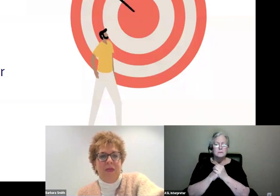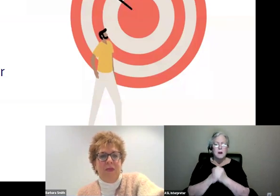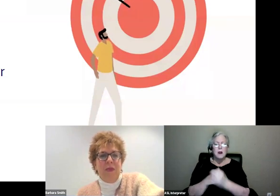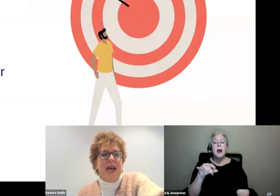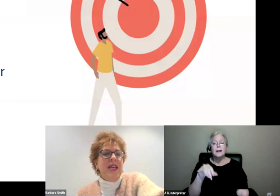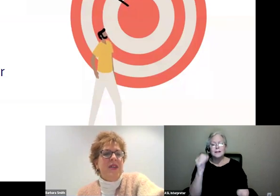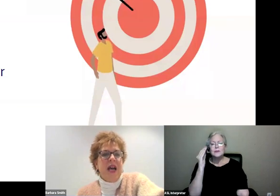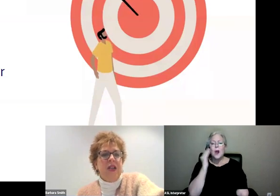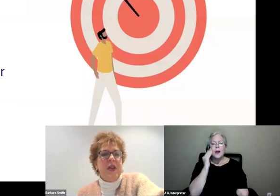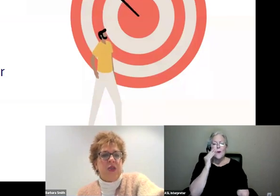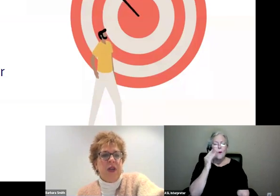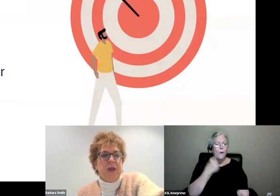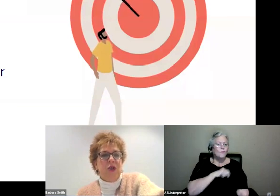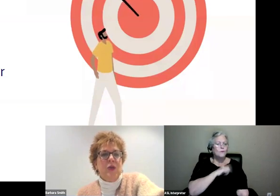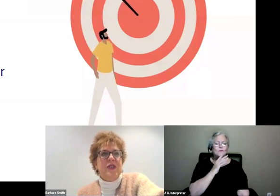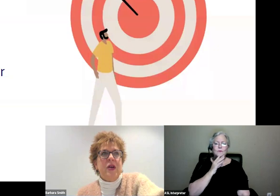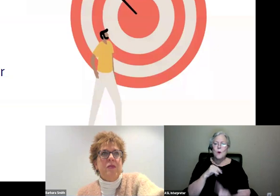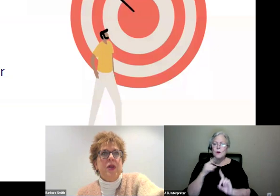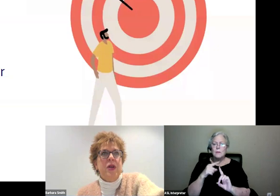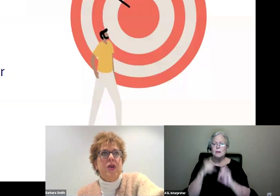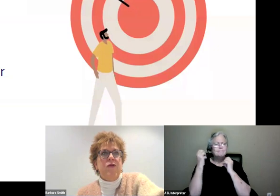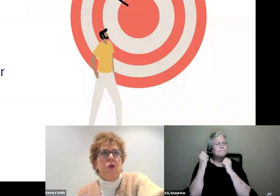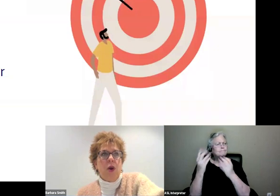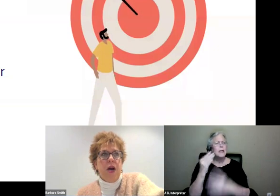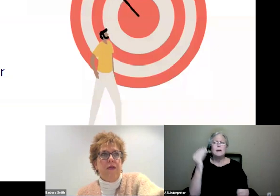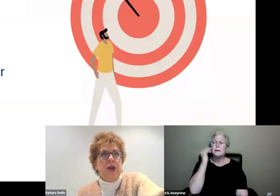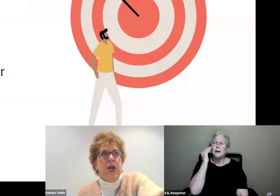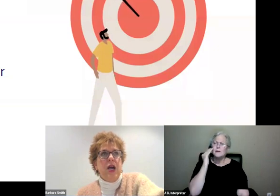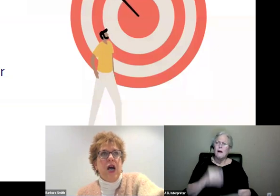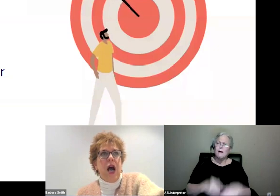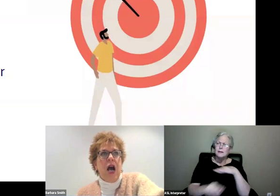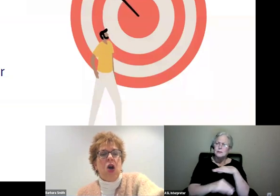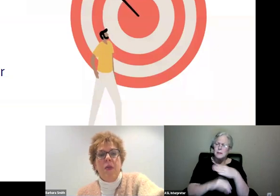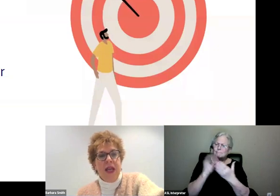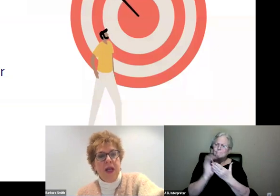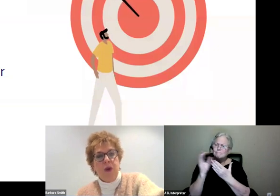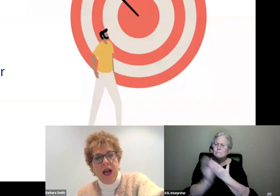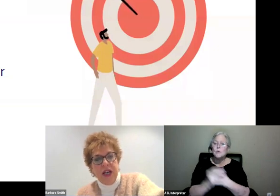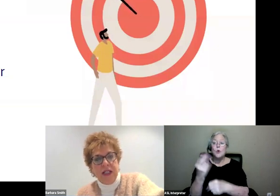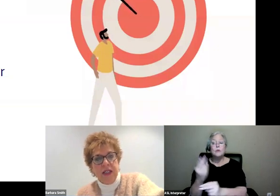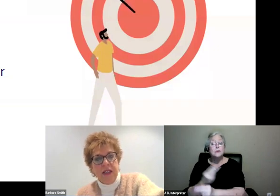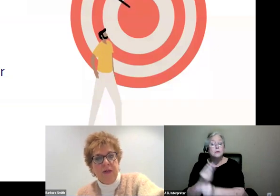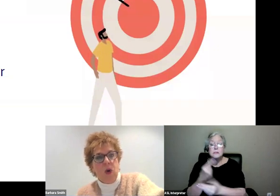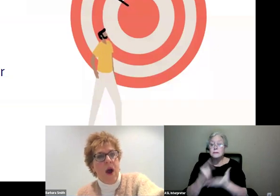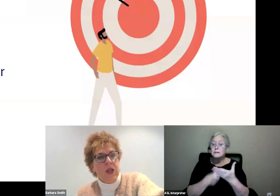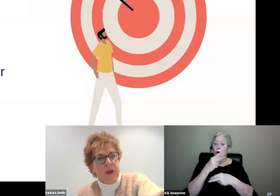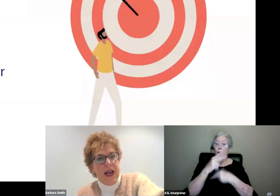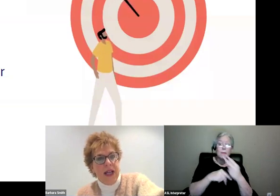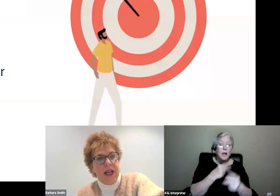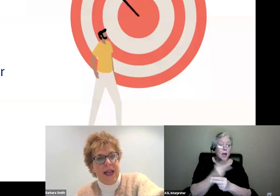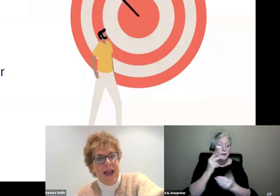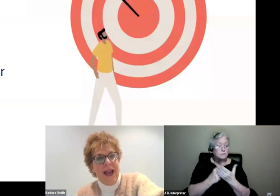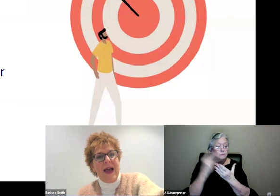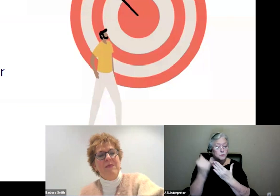lightly, but many of the knowledge-based curriculums use some form of a culminating project that requires